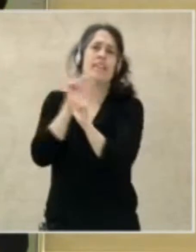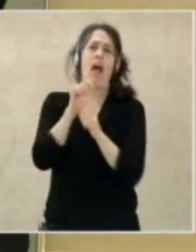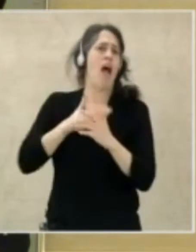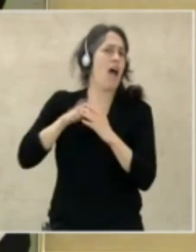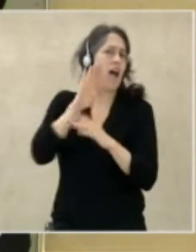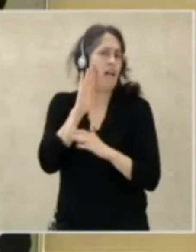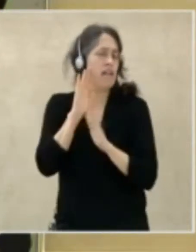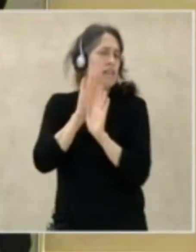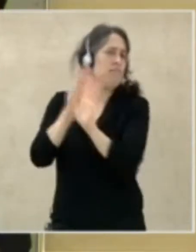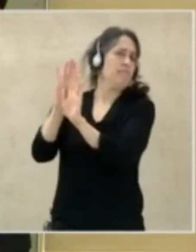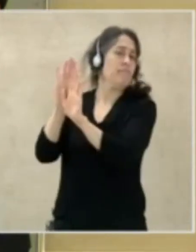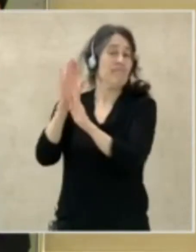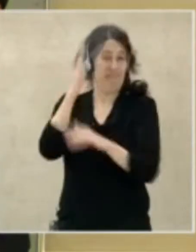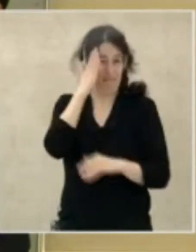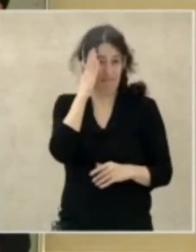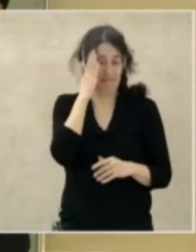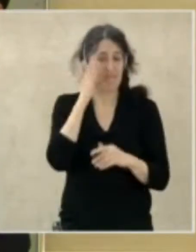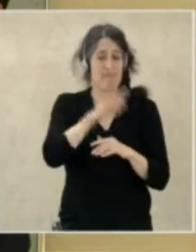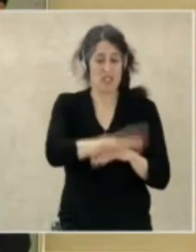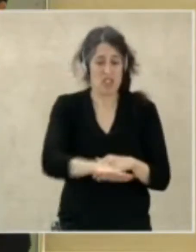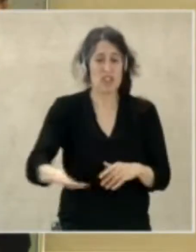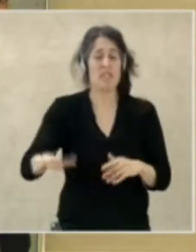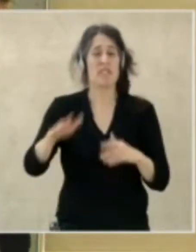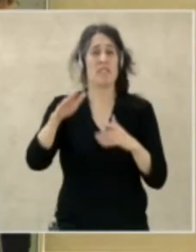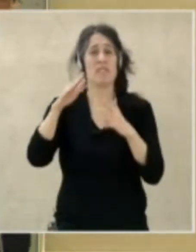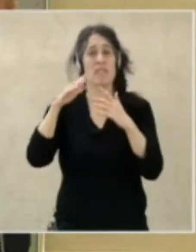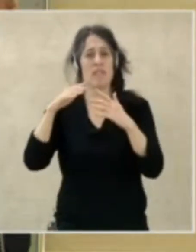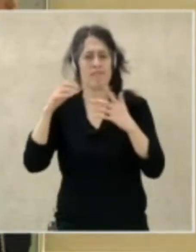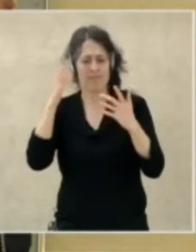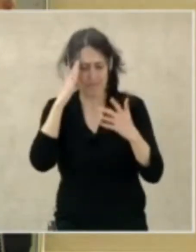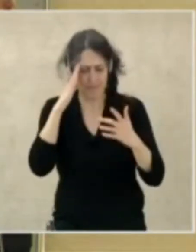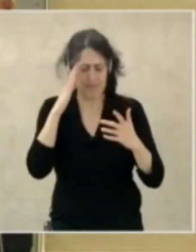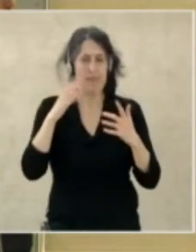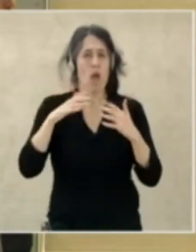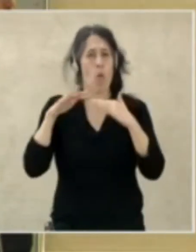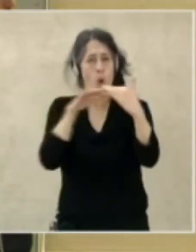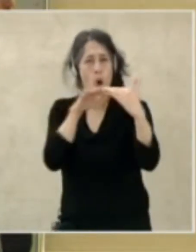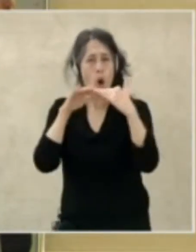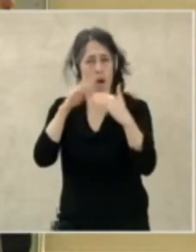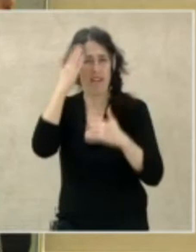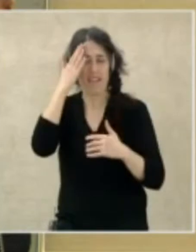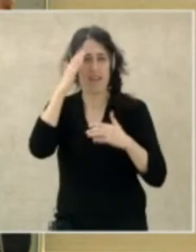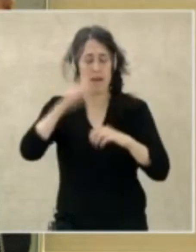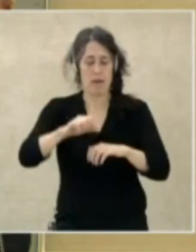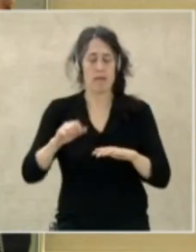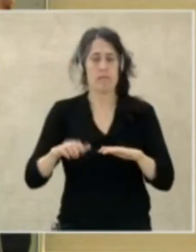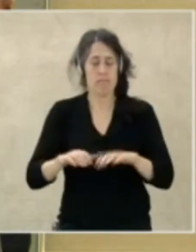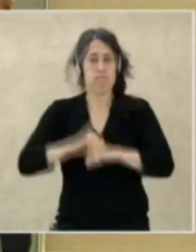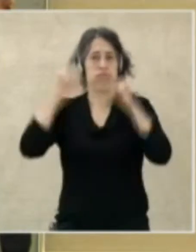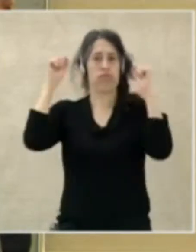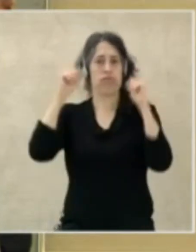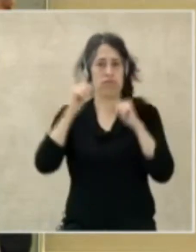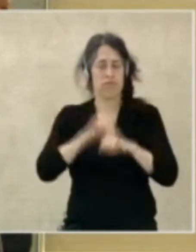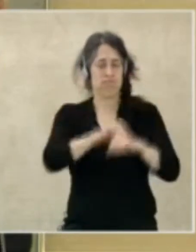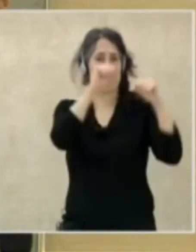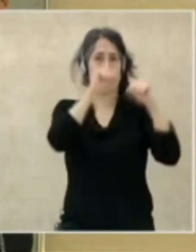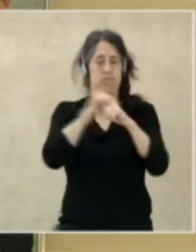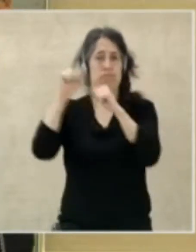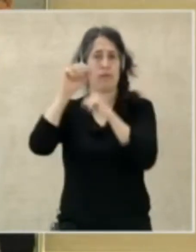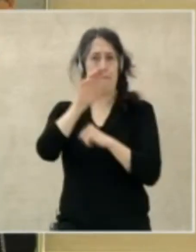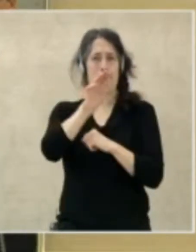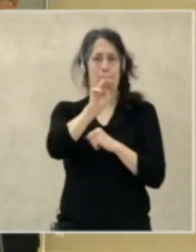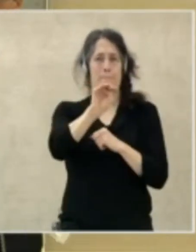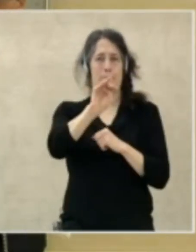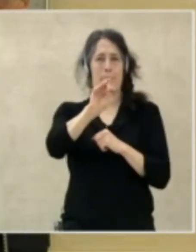and still face amputation of women and children due to mine explosion, and yet some authorities of these countries give very unrealistic